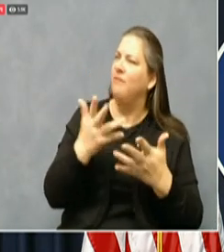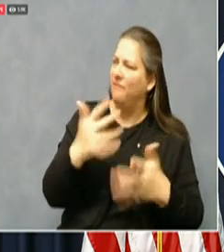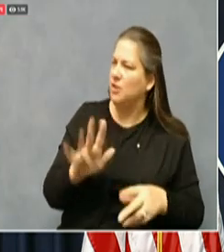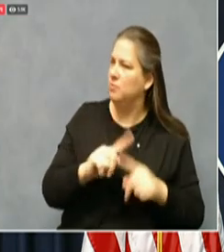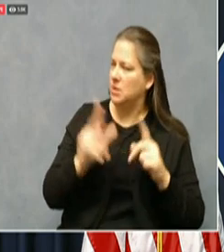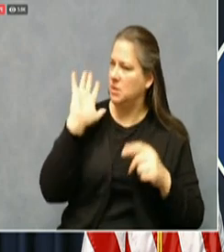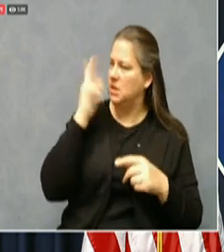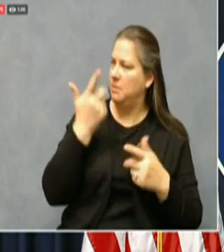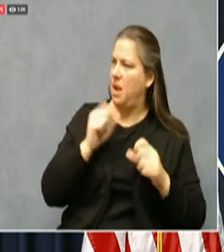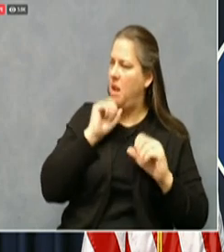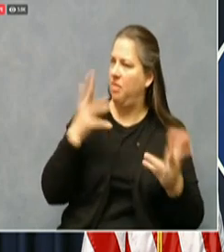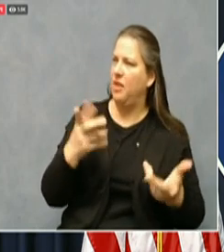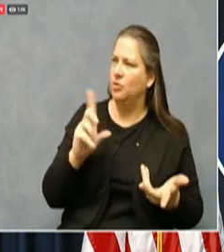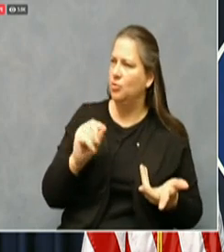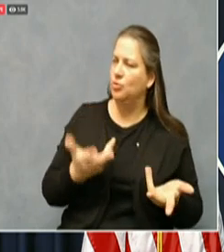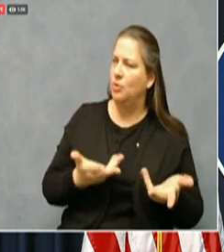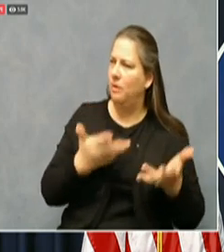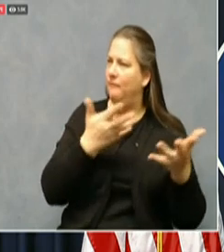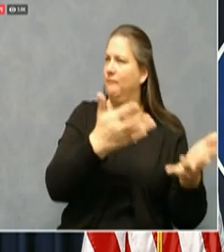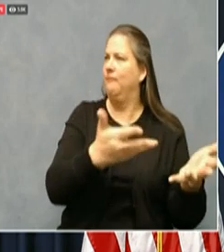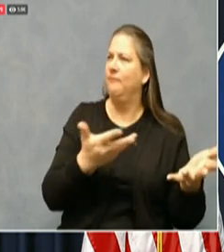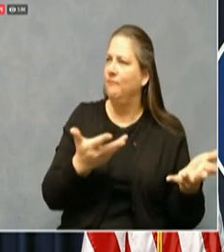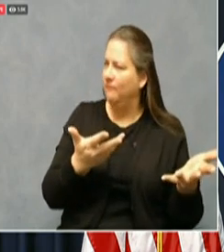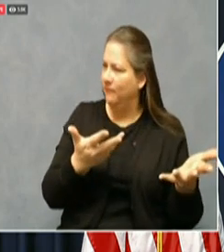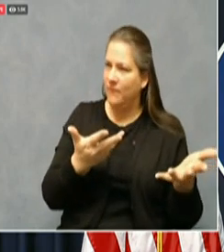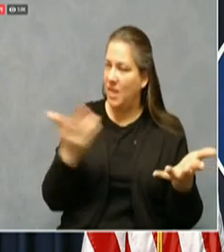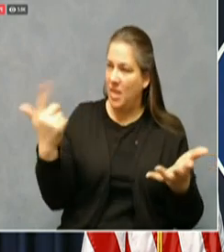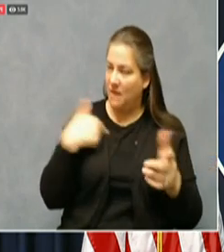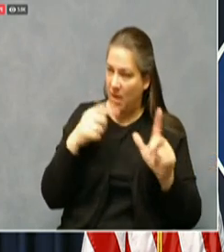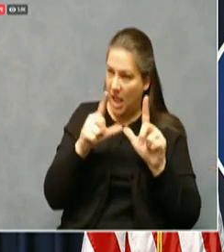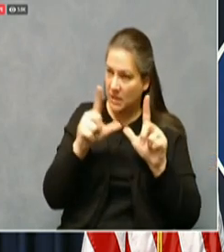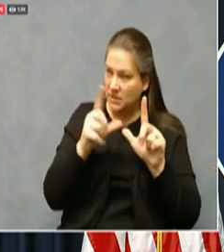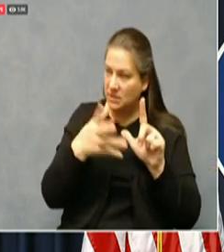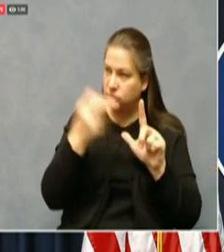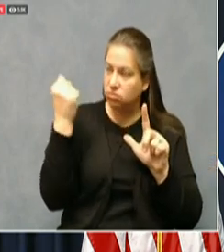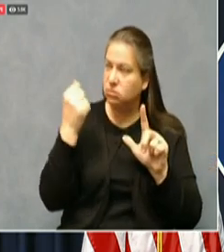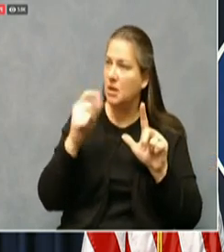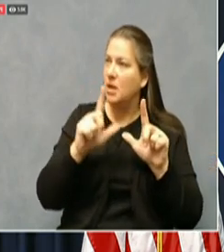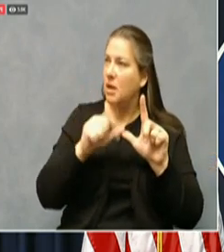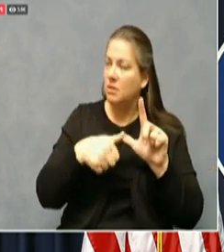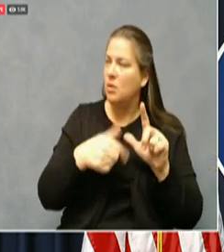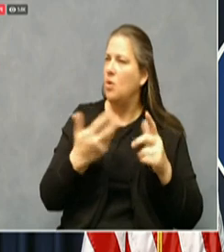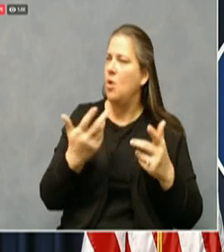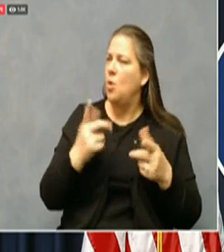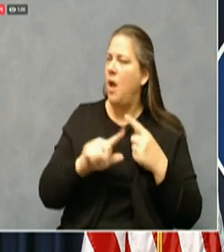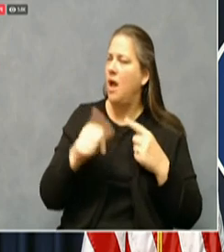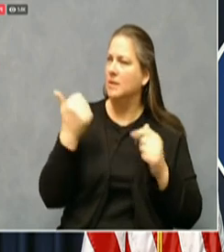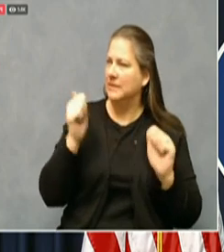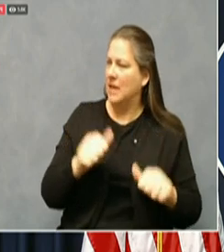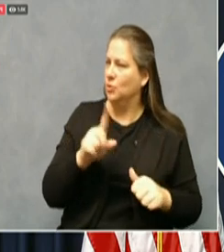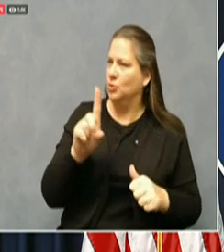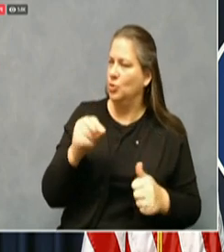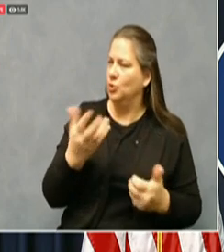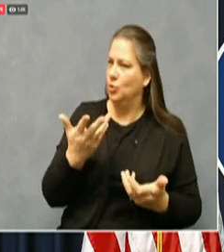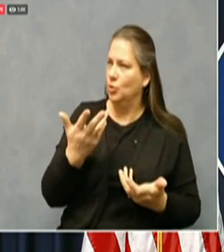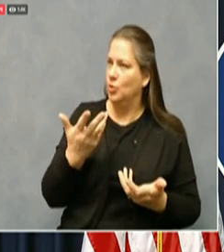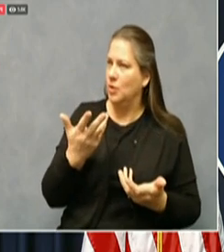nothing seems to have been done besides the orders and their license being pulled by the health department. What else can be done and what can you be done as a part two to that?